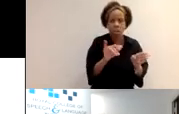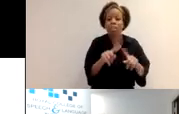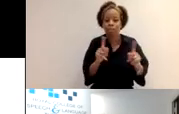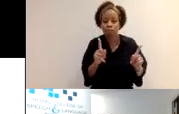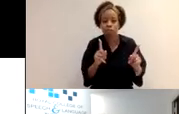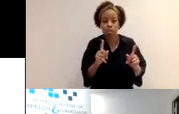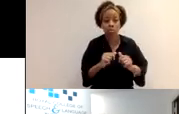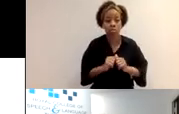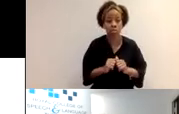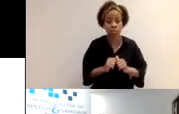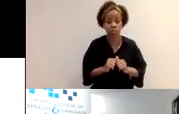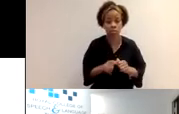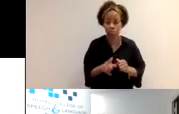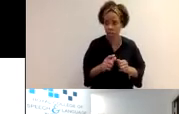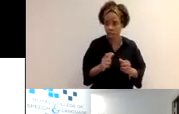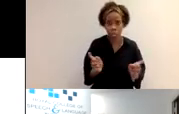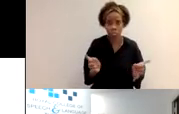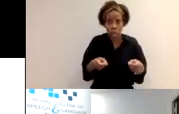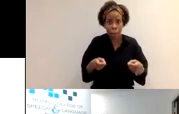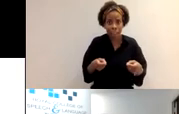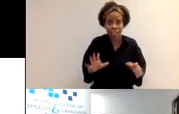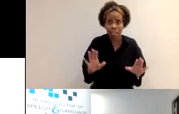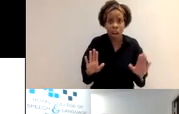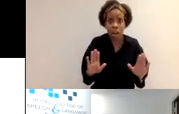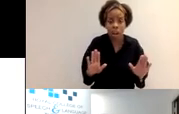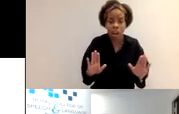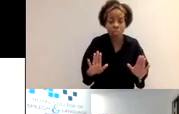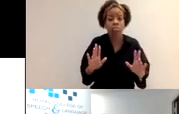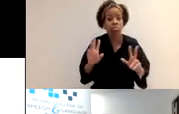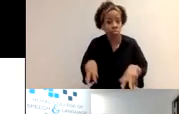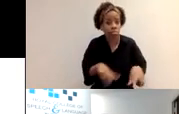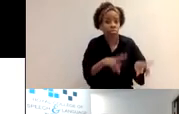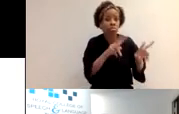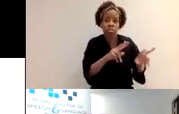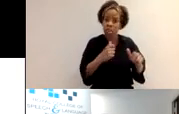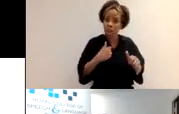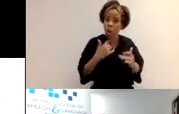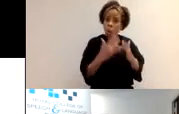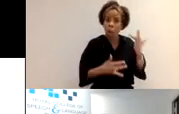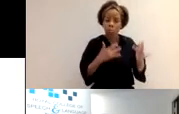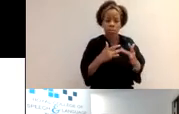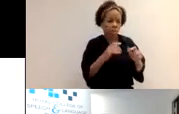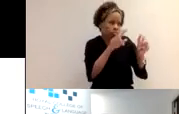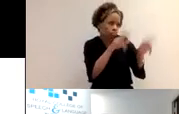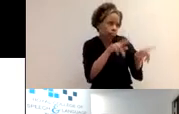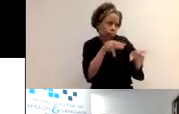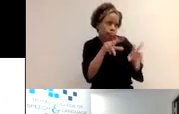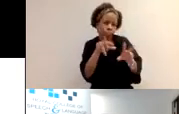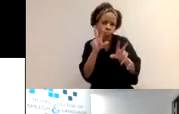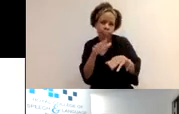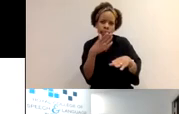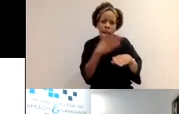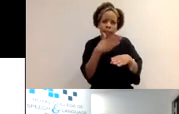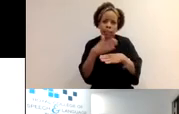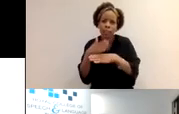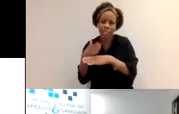don't limit yourself. So I would recommend having a look at the CPD activities on our website, um, and thinking about there's probably